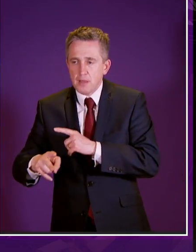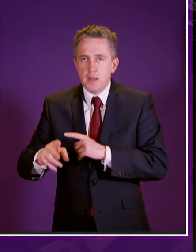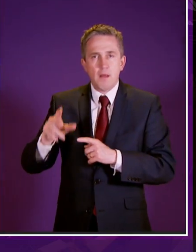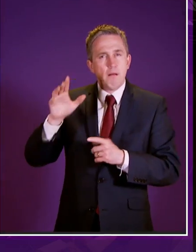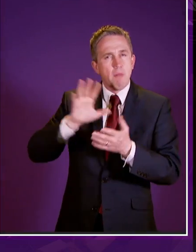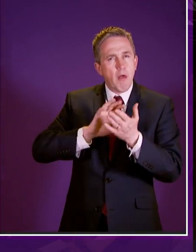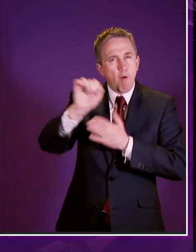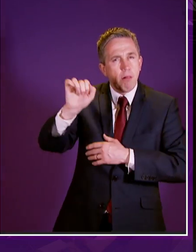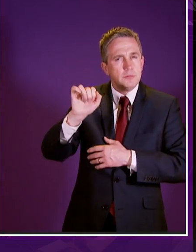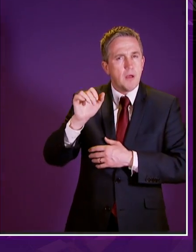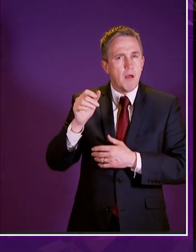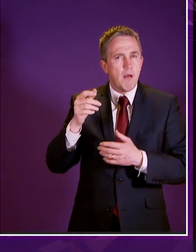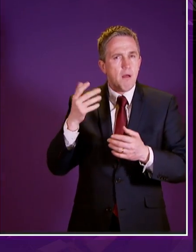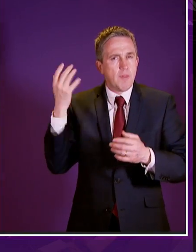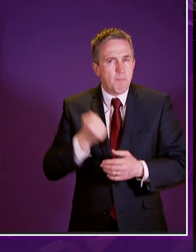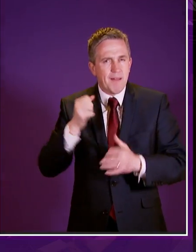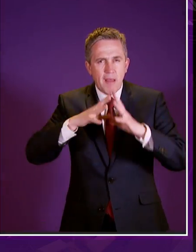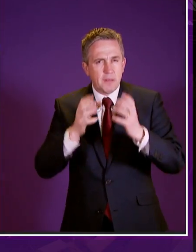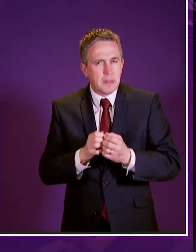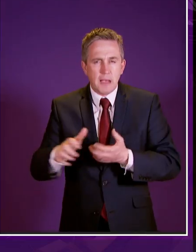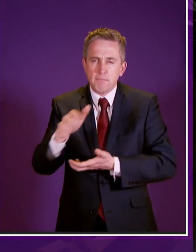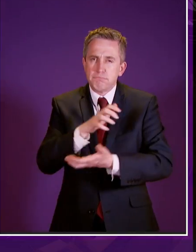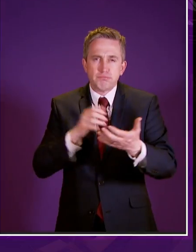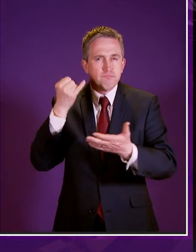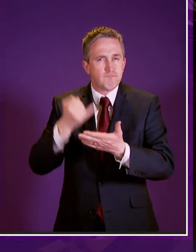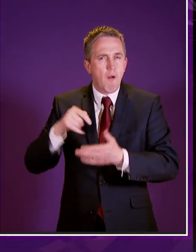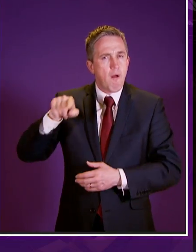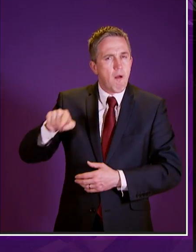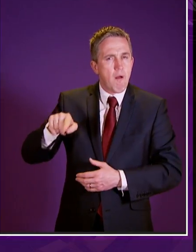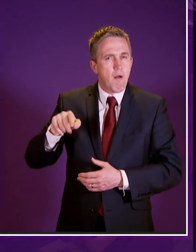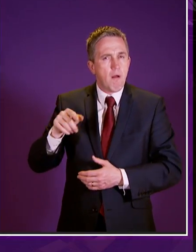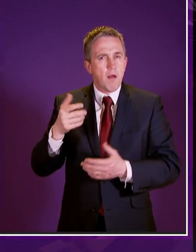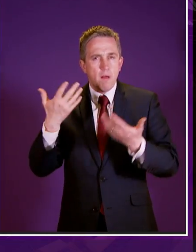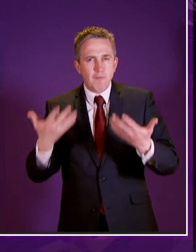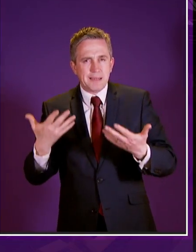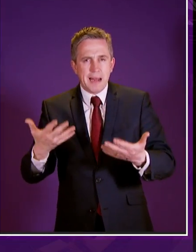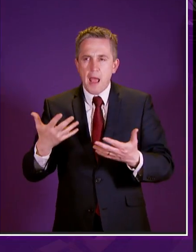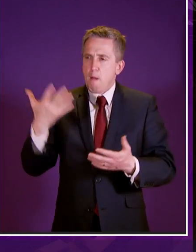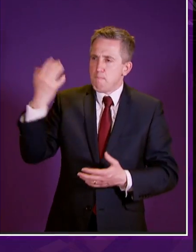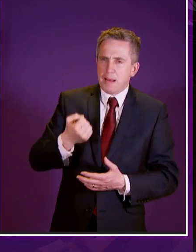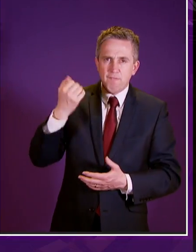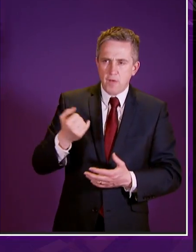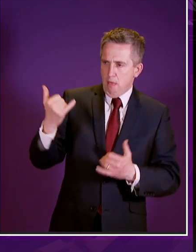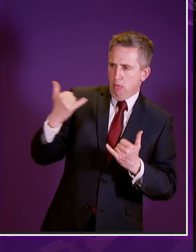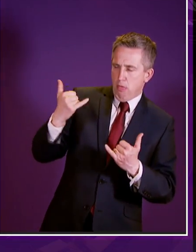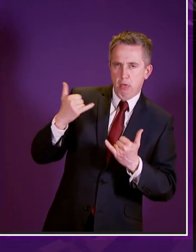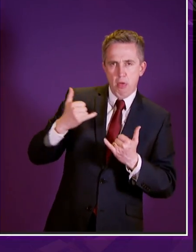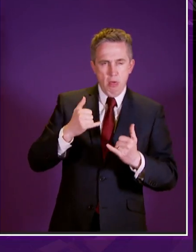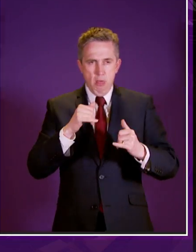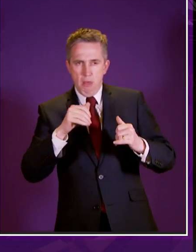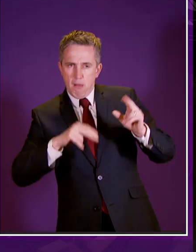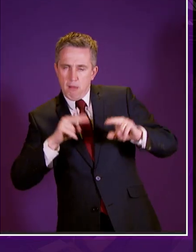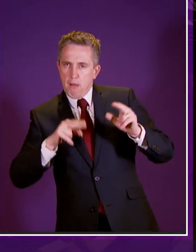culture around the current system is hugely problematic a culture of suspicion of people who ask for help from the benefit system